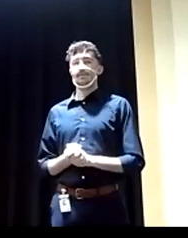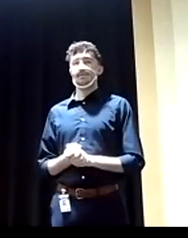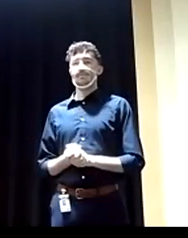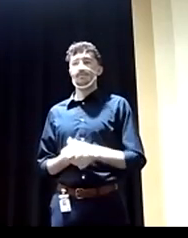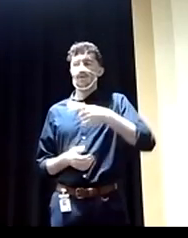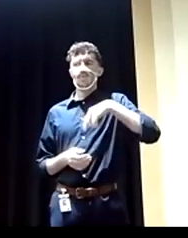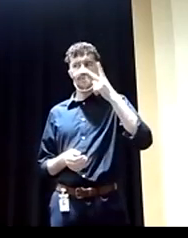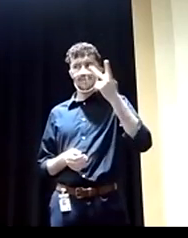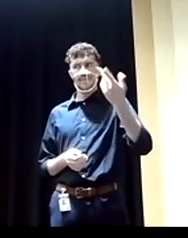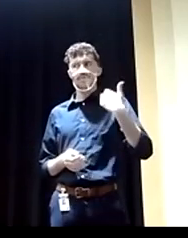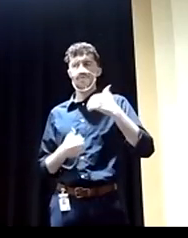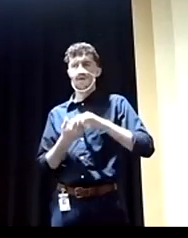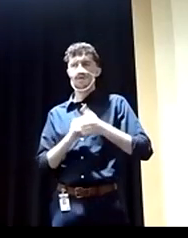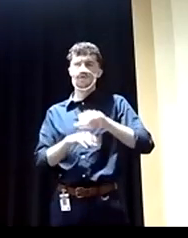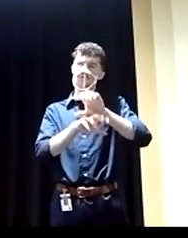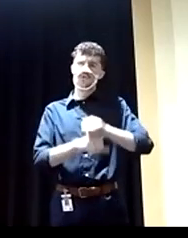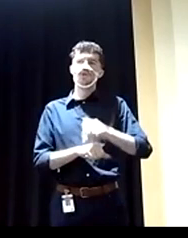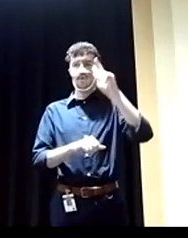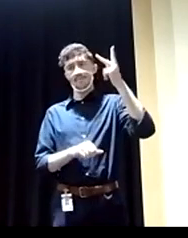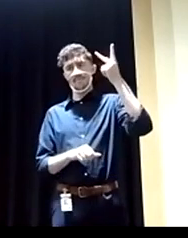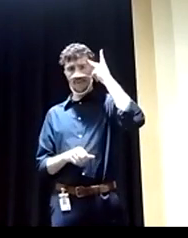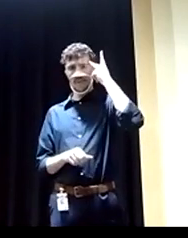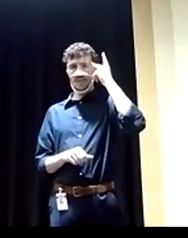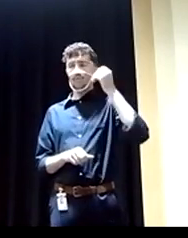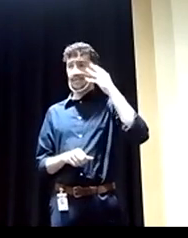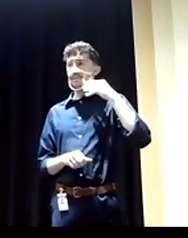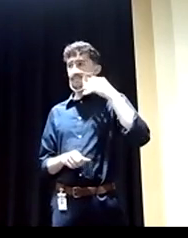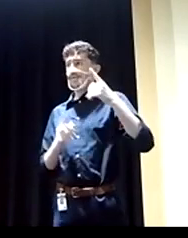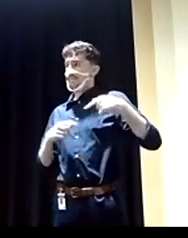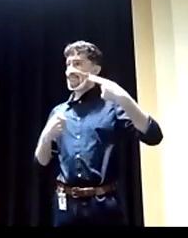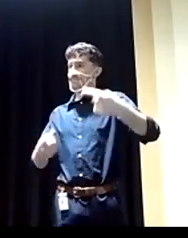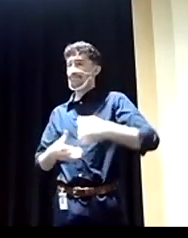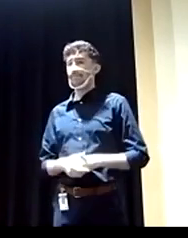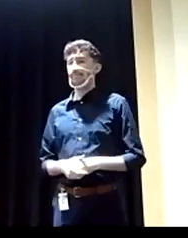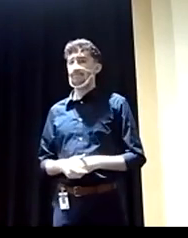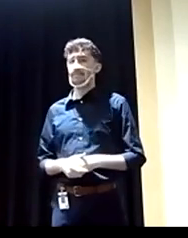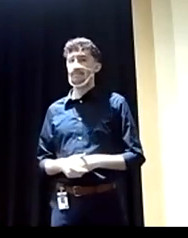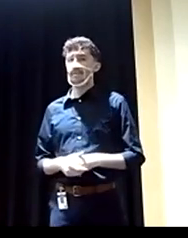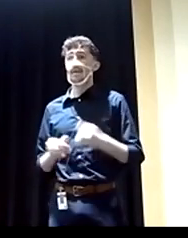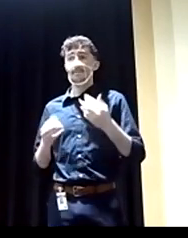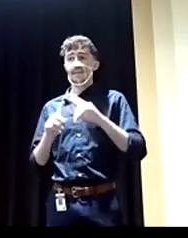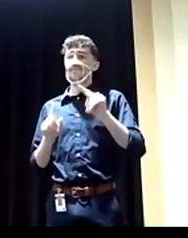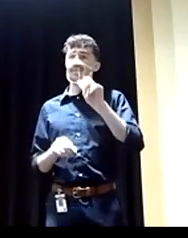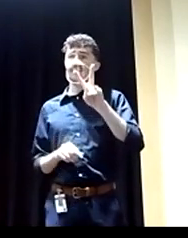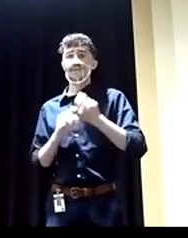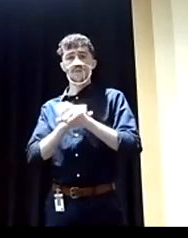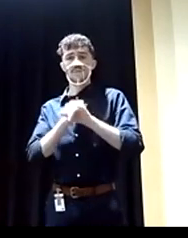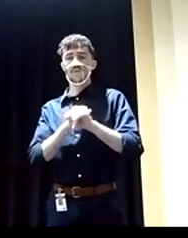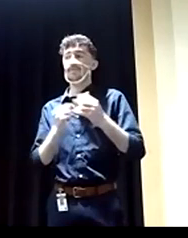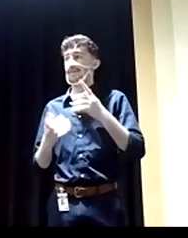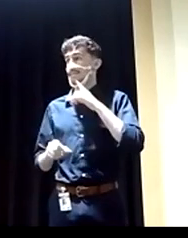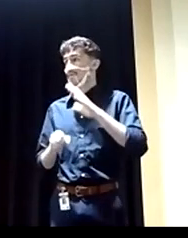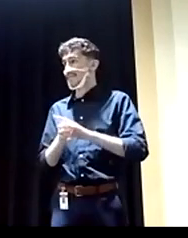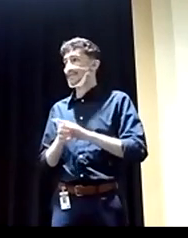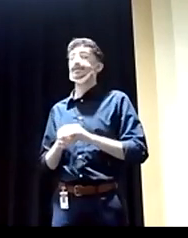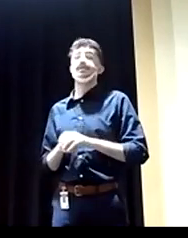what the traditional political experience has gotten us. It's gotten us a lot of TV commercials, a lot of promises, and a lot